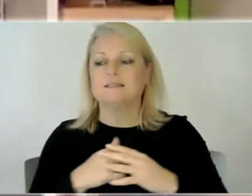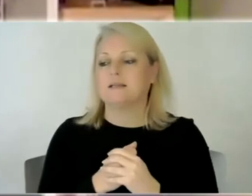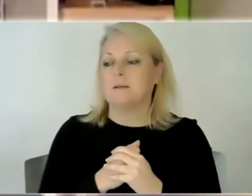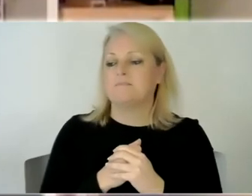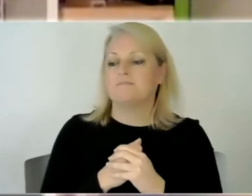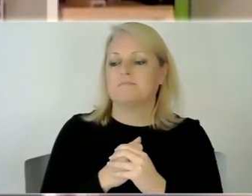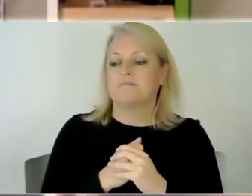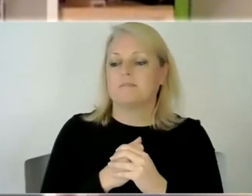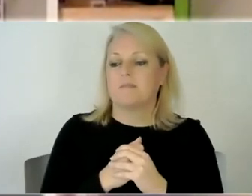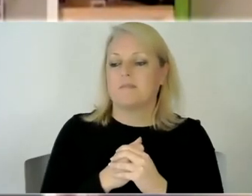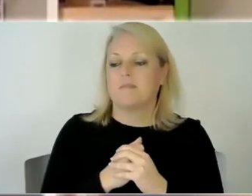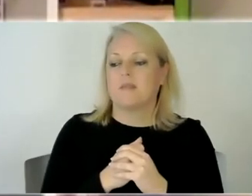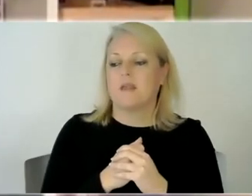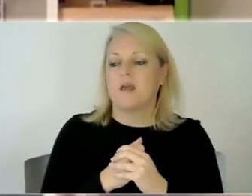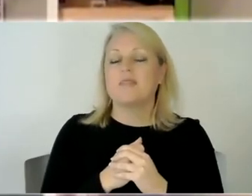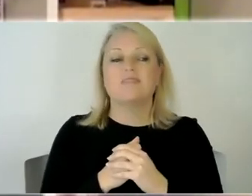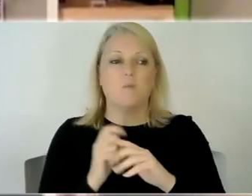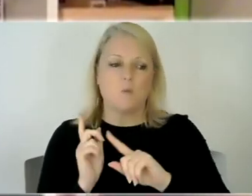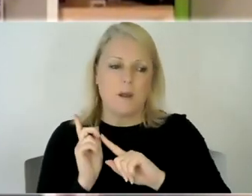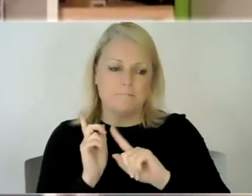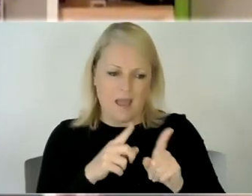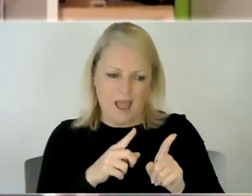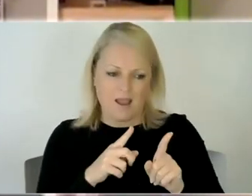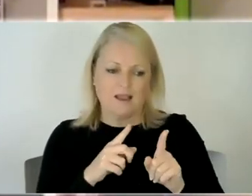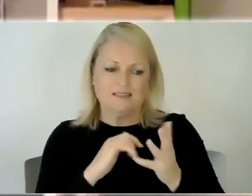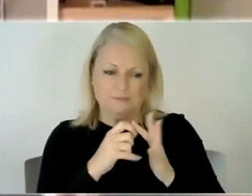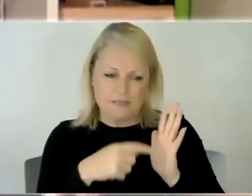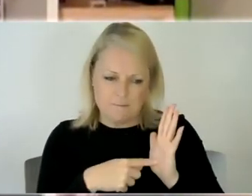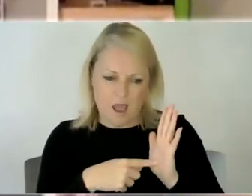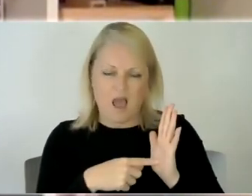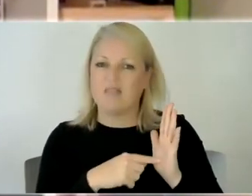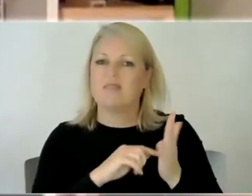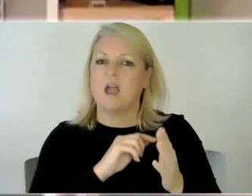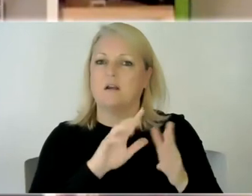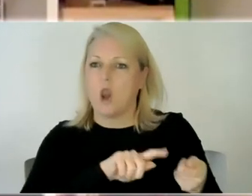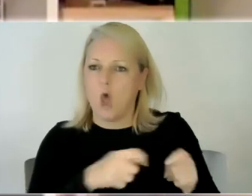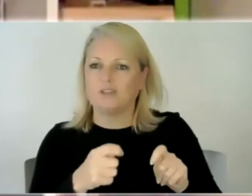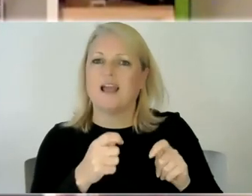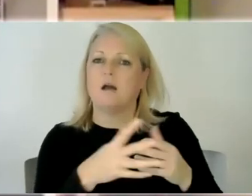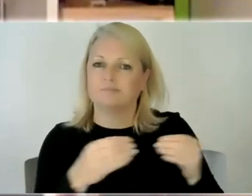then we had another lockdown then it opened up again then we had a lockdown